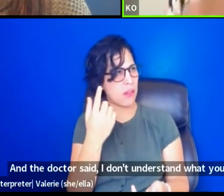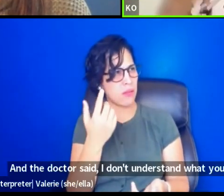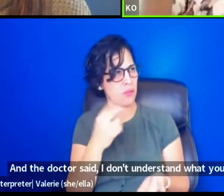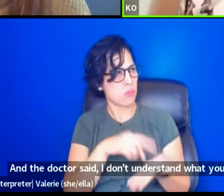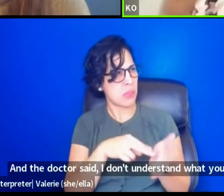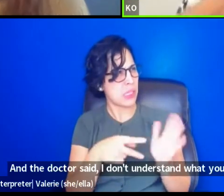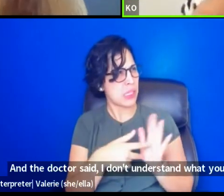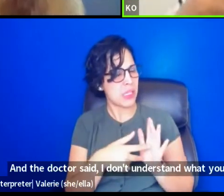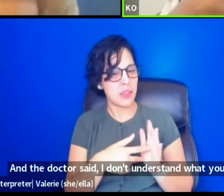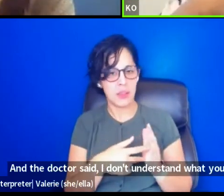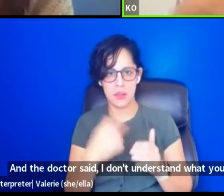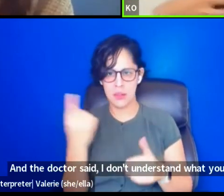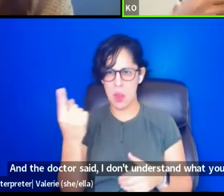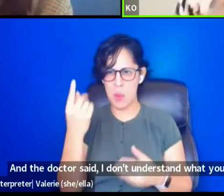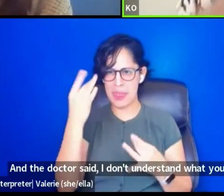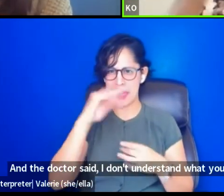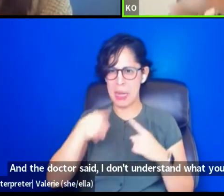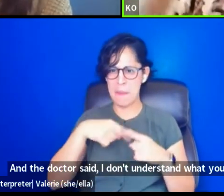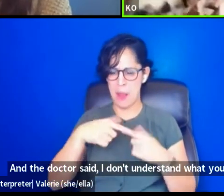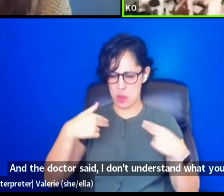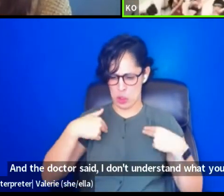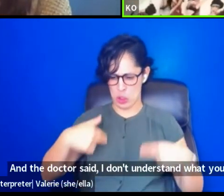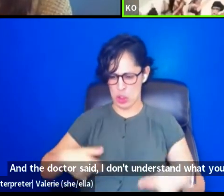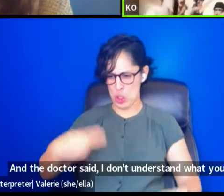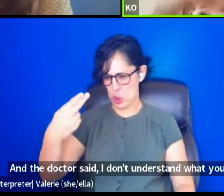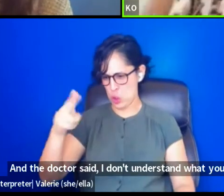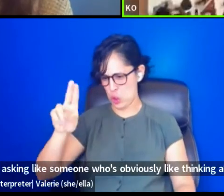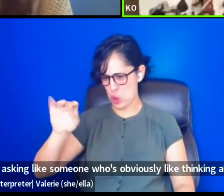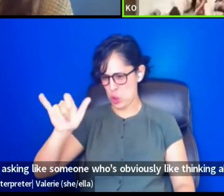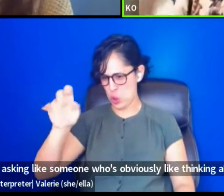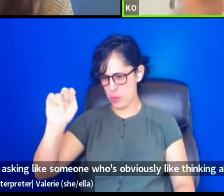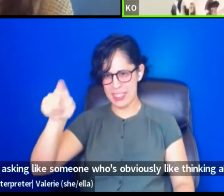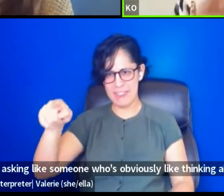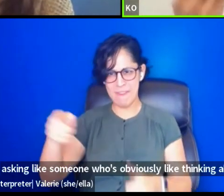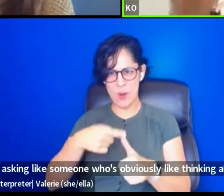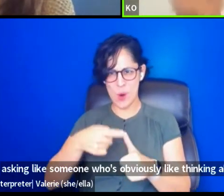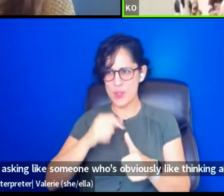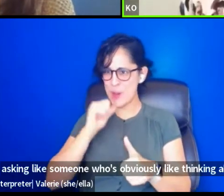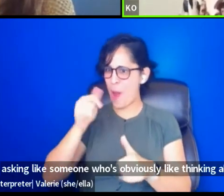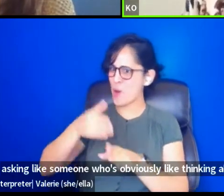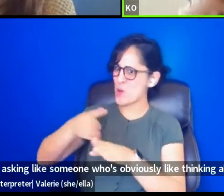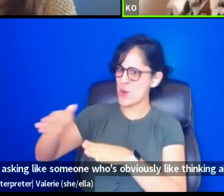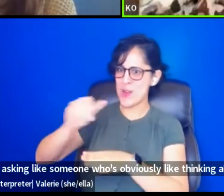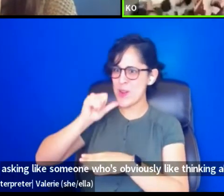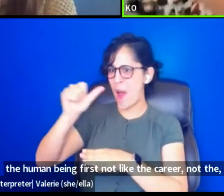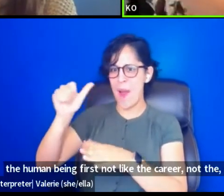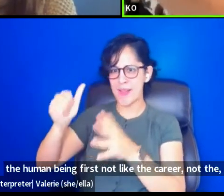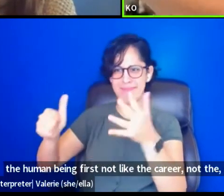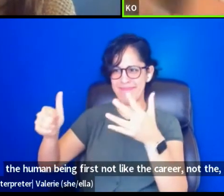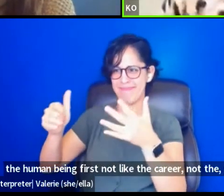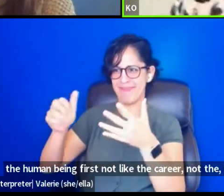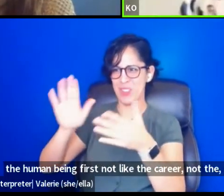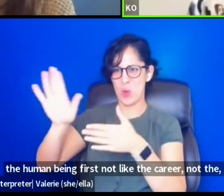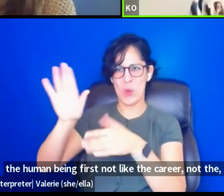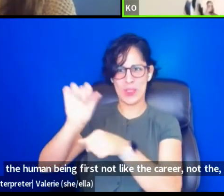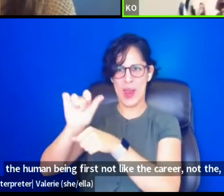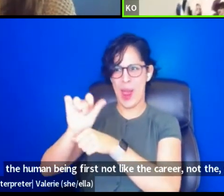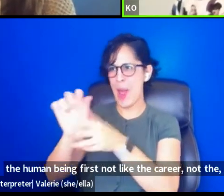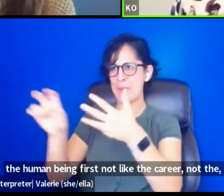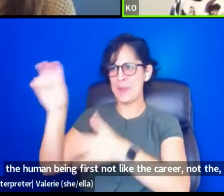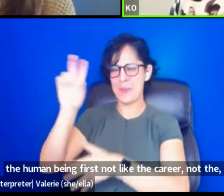Like someone who's obviously like thinking about the human being first, not like the career, not the, you know, trajectory of career.